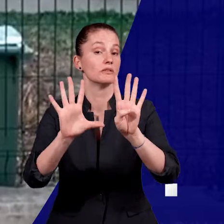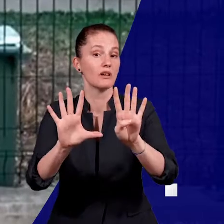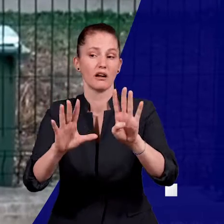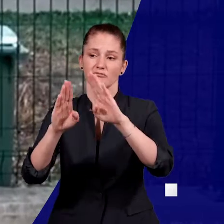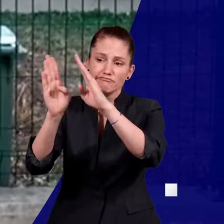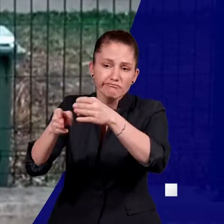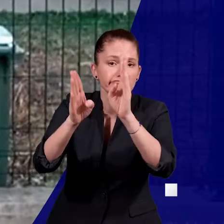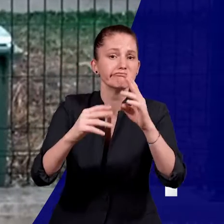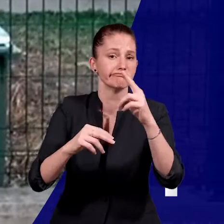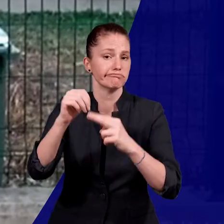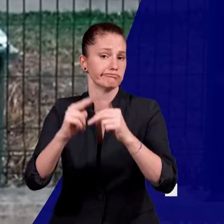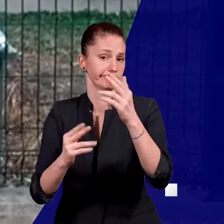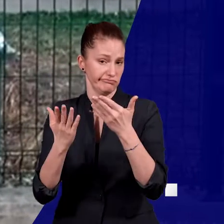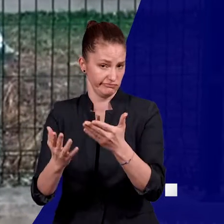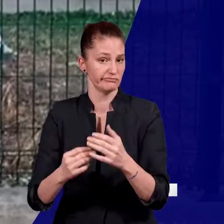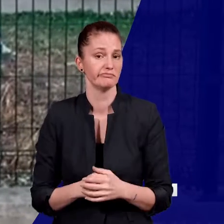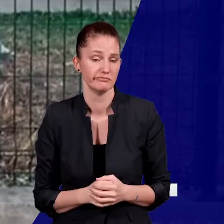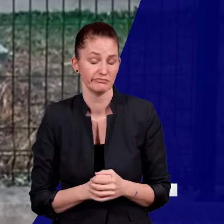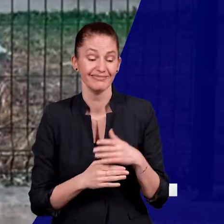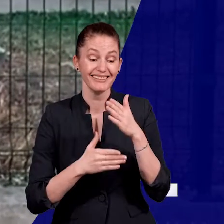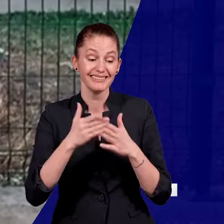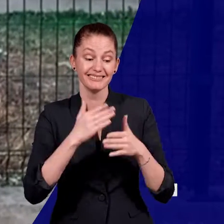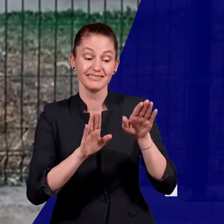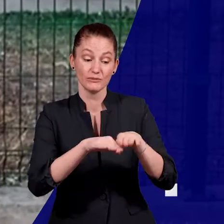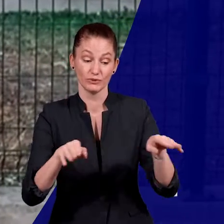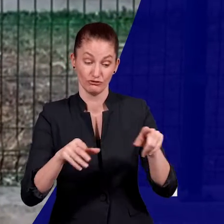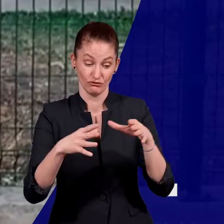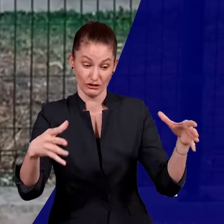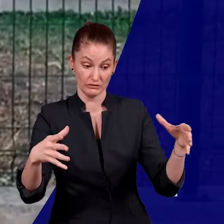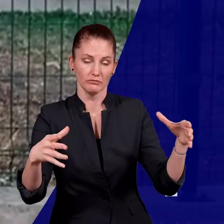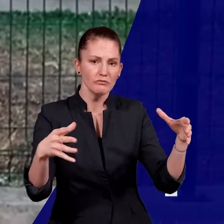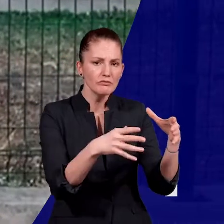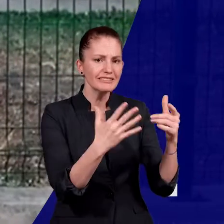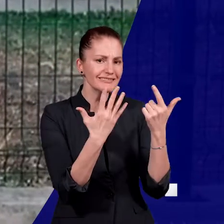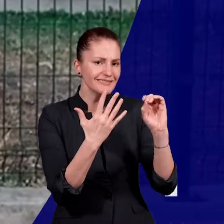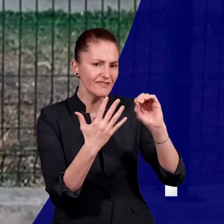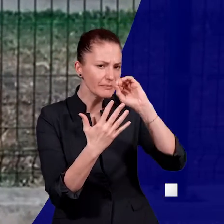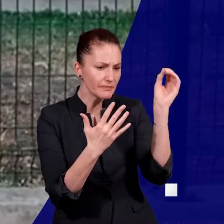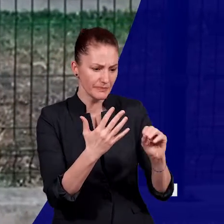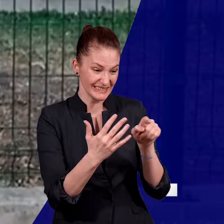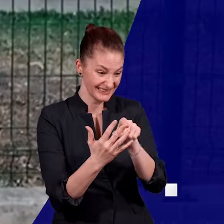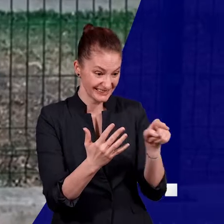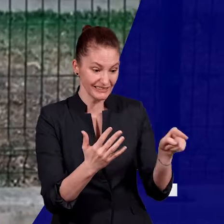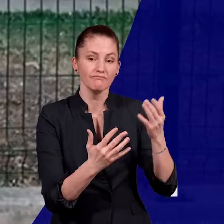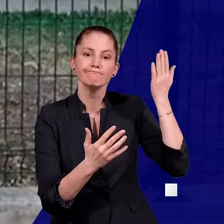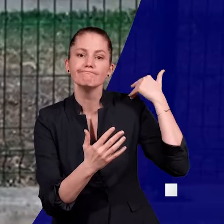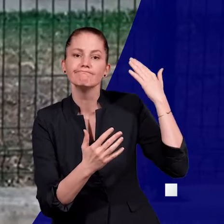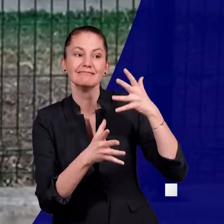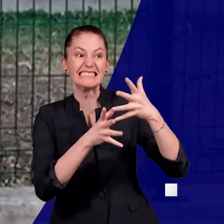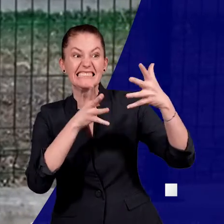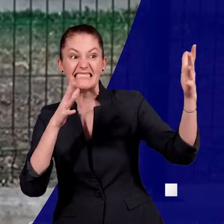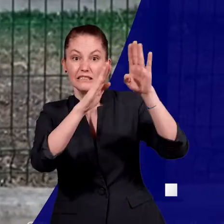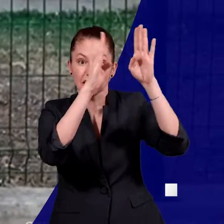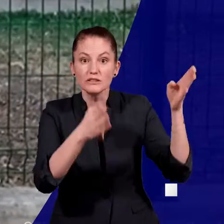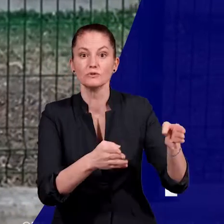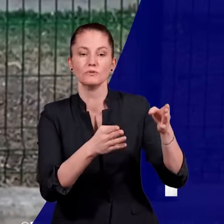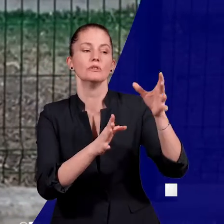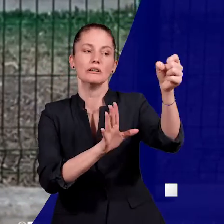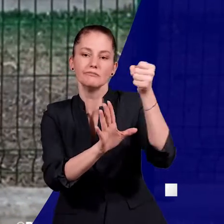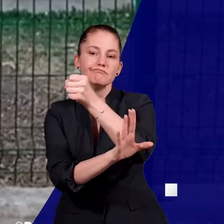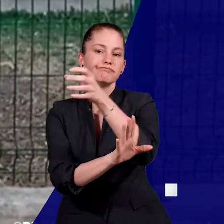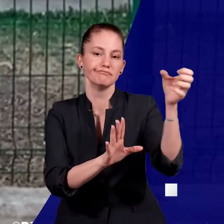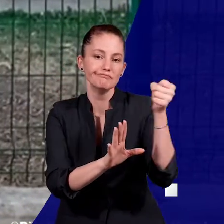with more than 100 million euros from EU funds. 70% of the disabled children